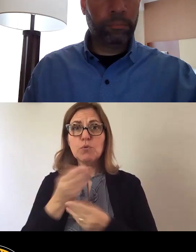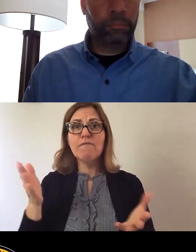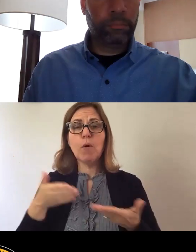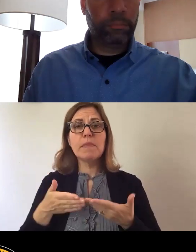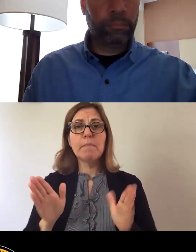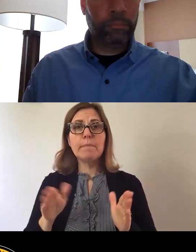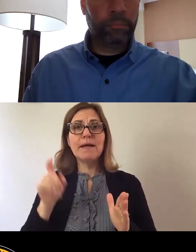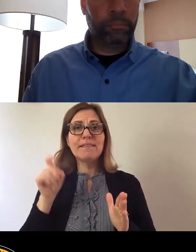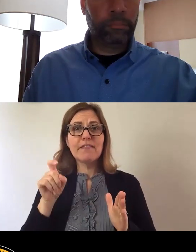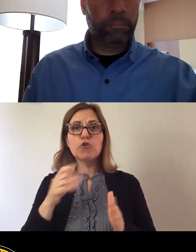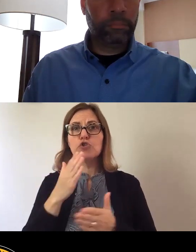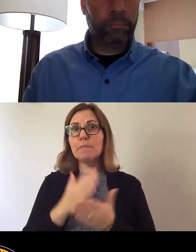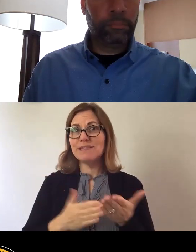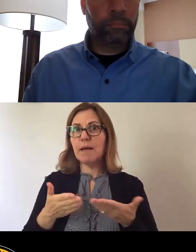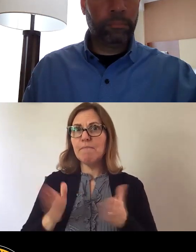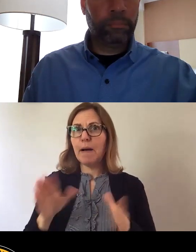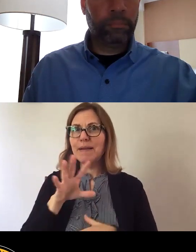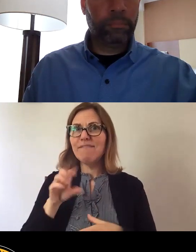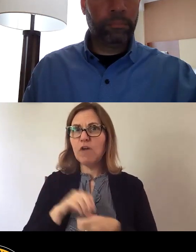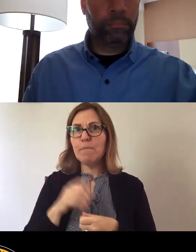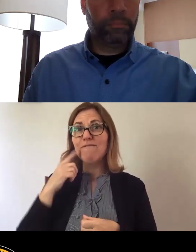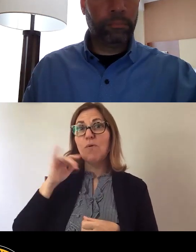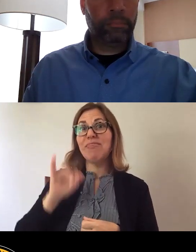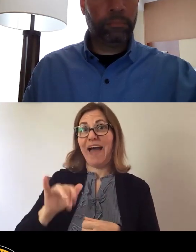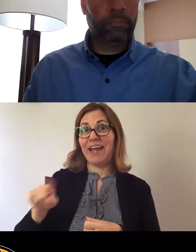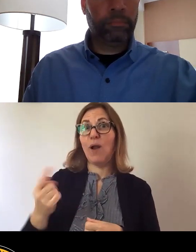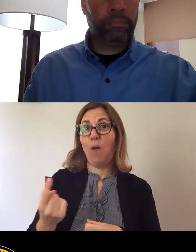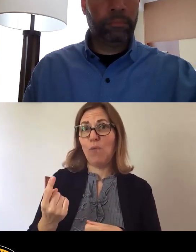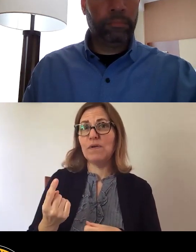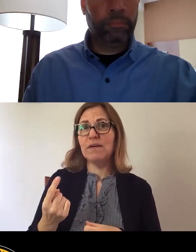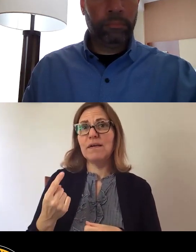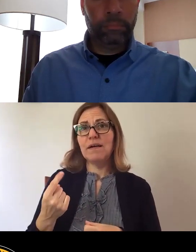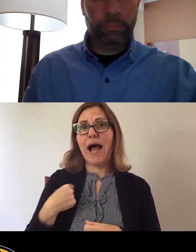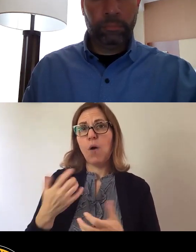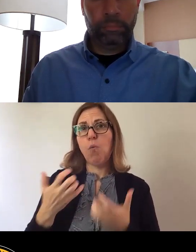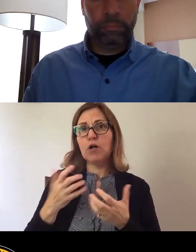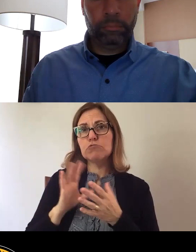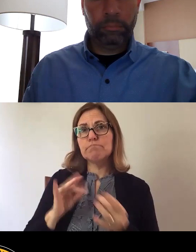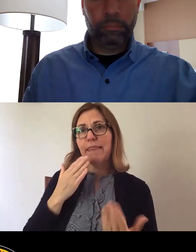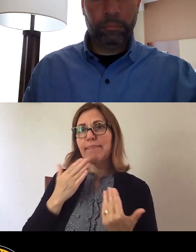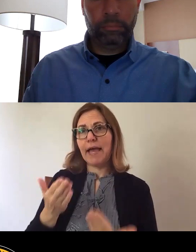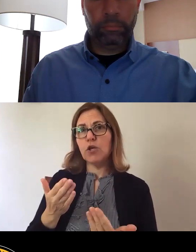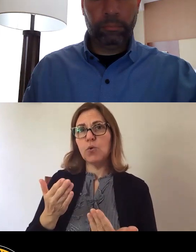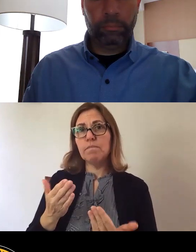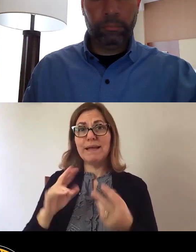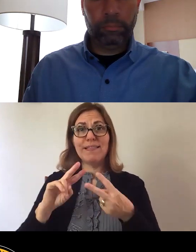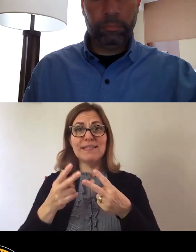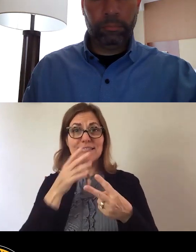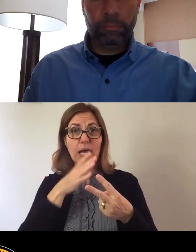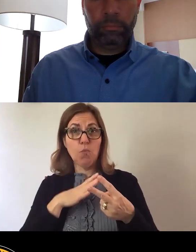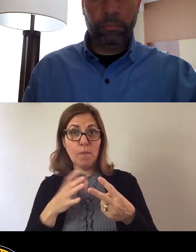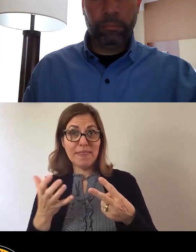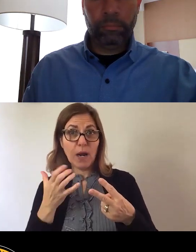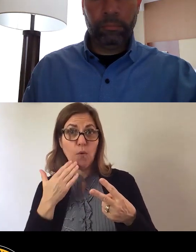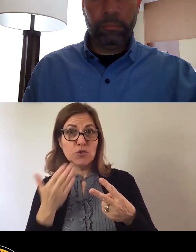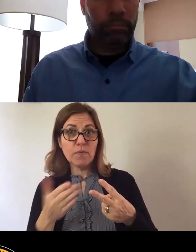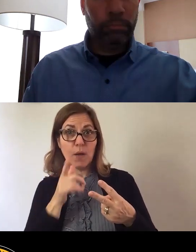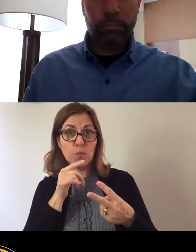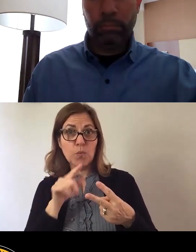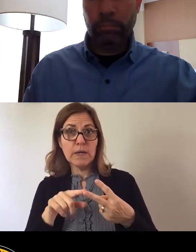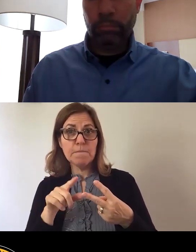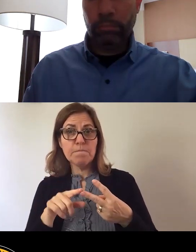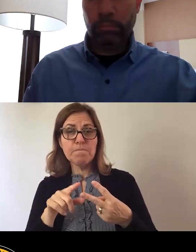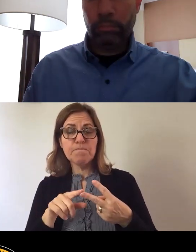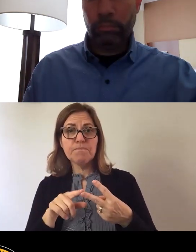be some public involvement so for that alone I want to say thank you for that. The second woman that I would like to thank is